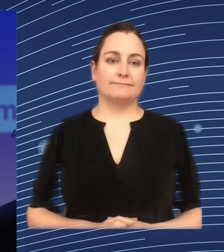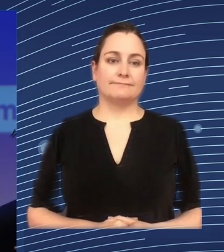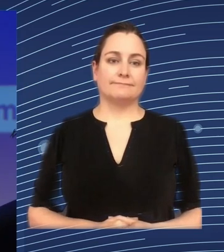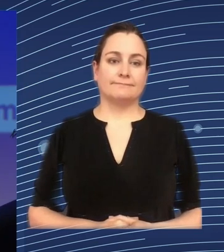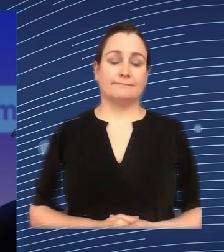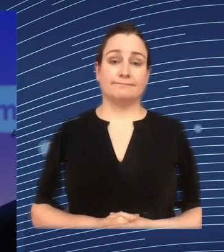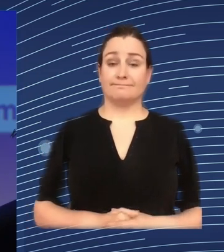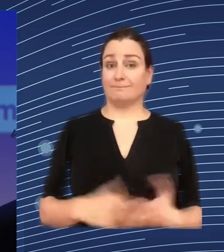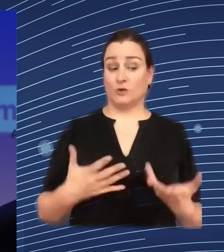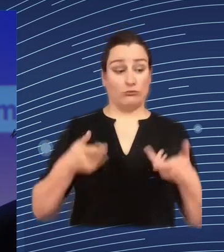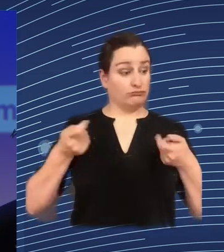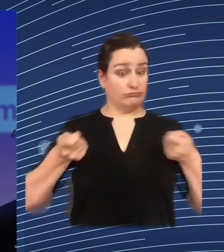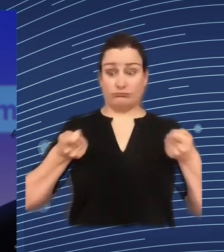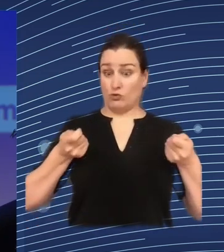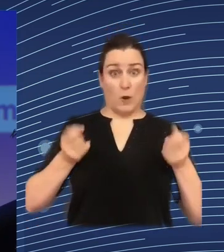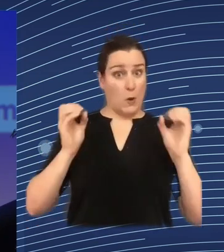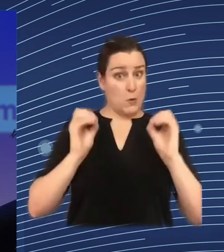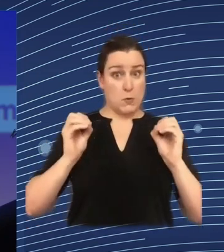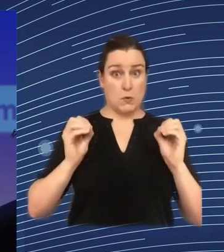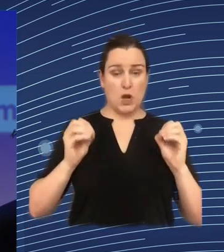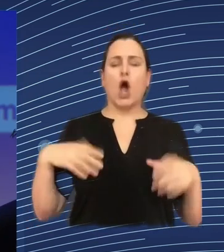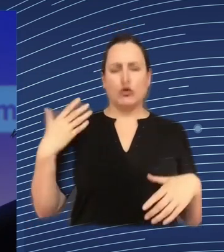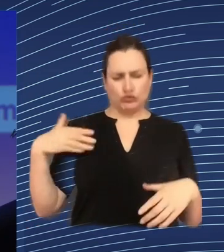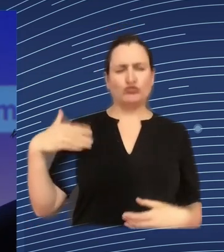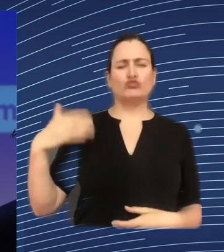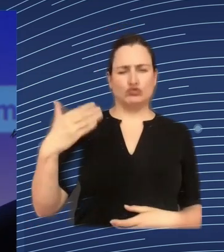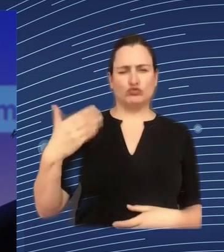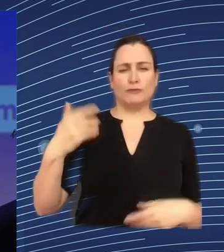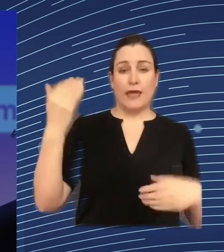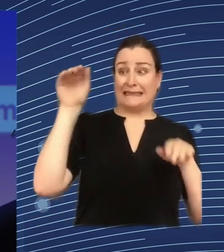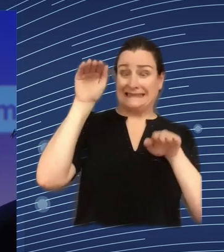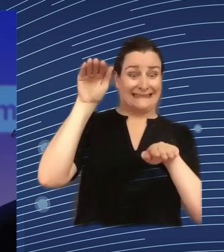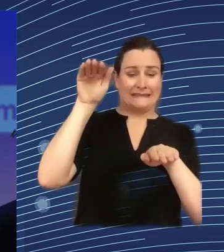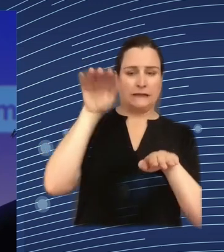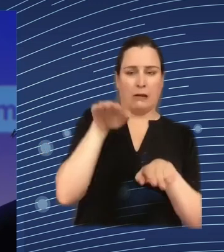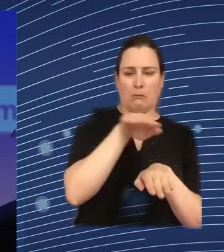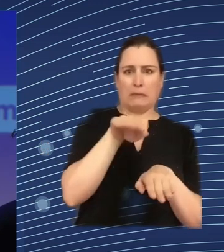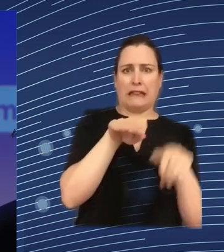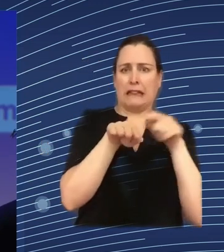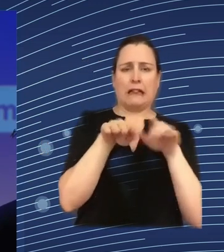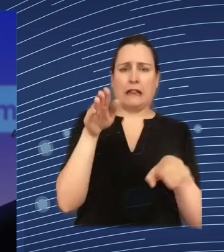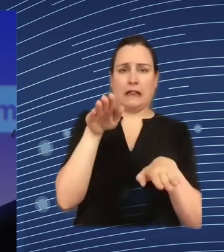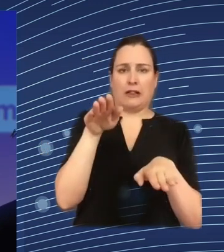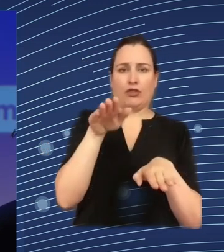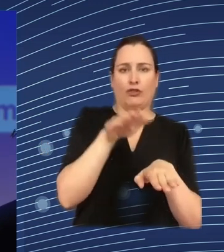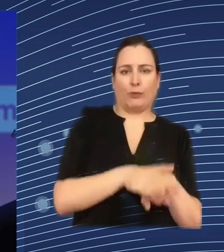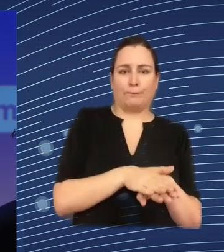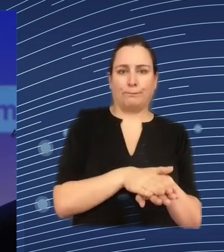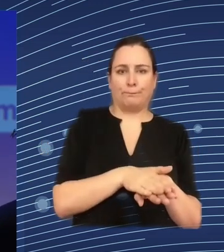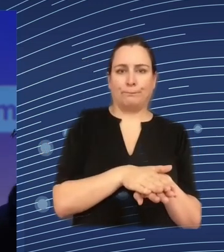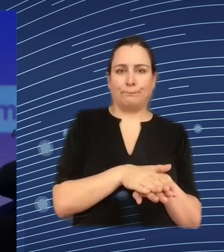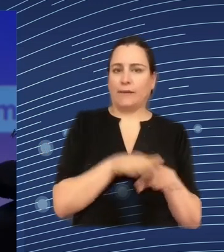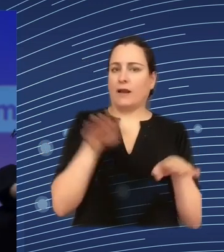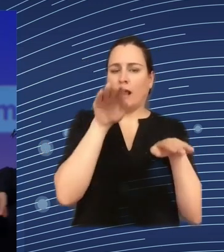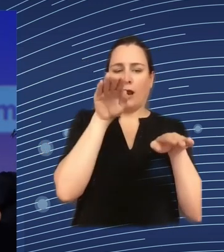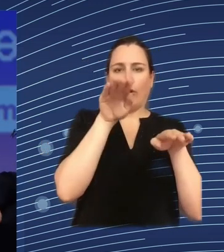can disappear because middle class could be in the future lower class because now these people in